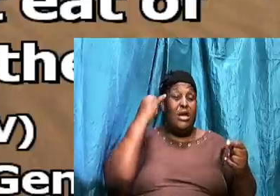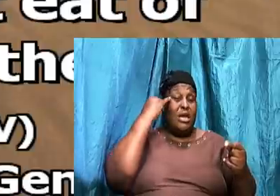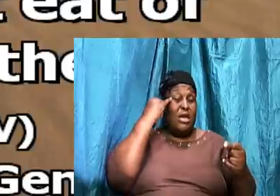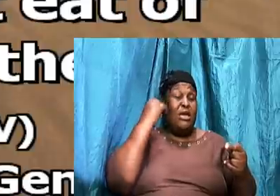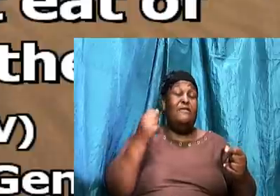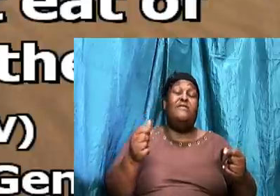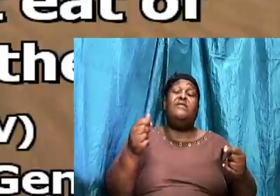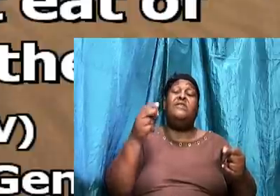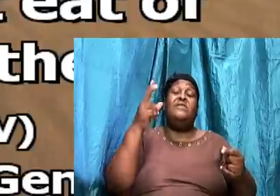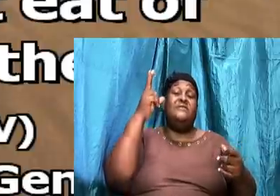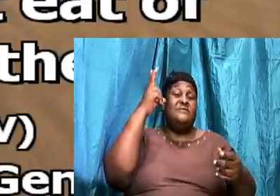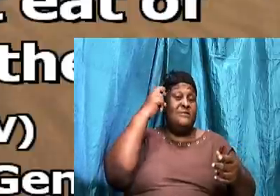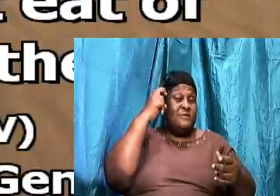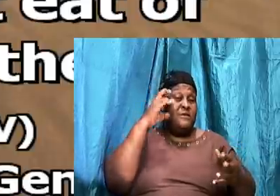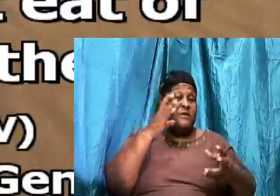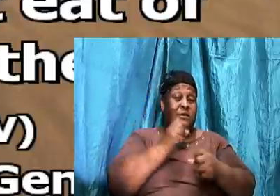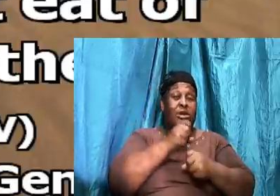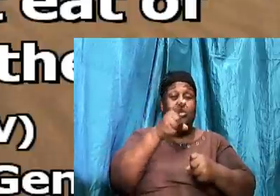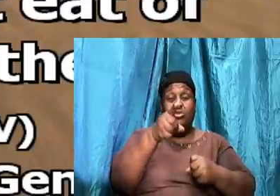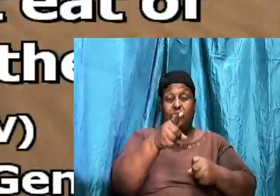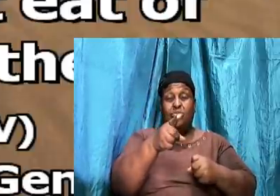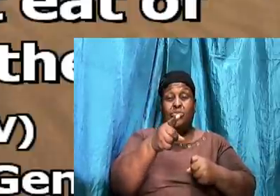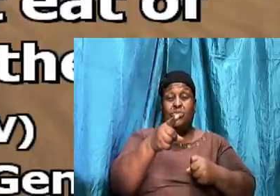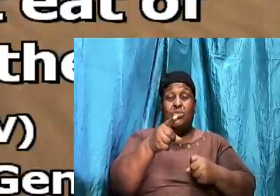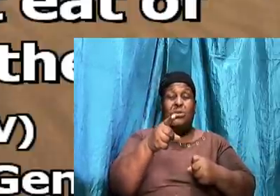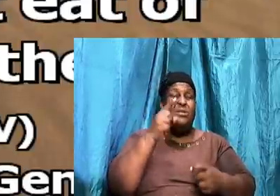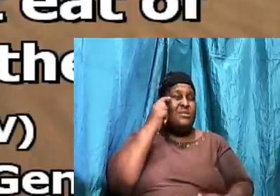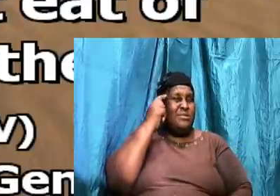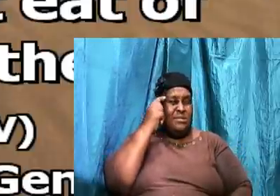an individual to rethink the scripture.